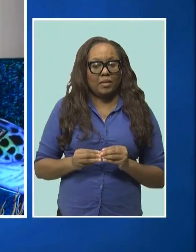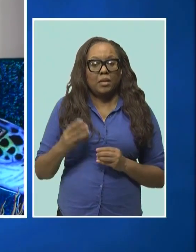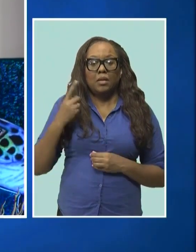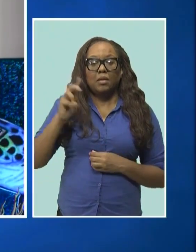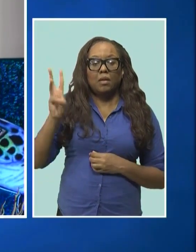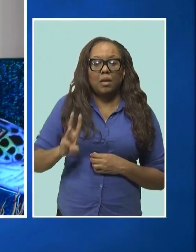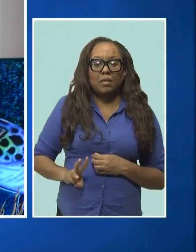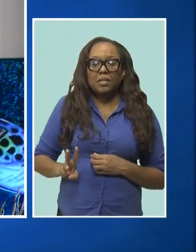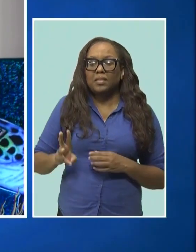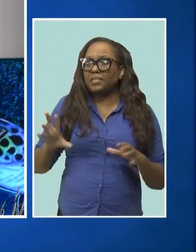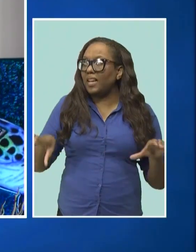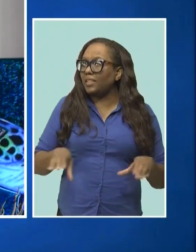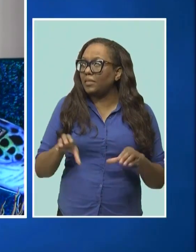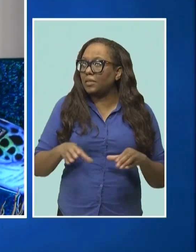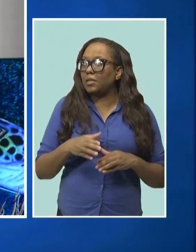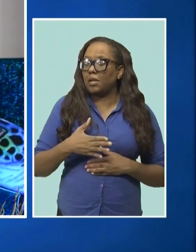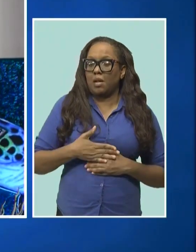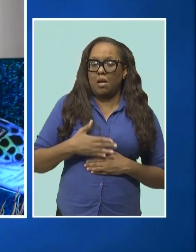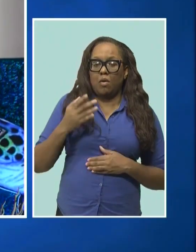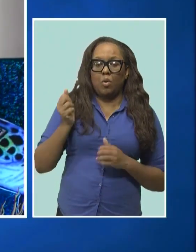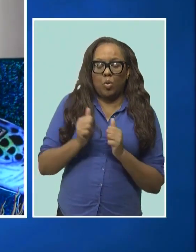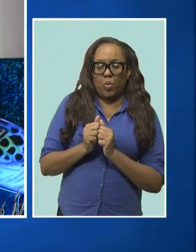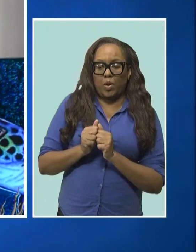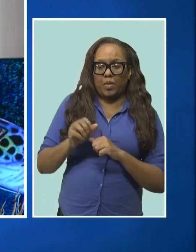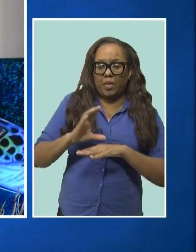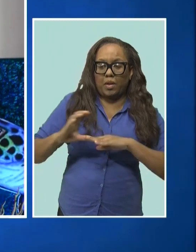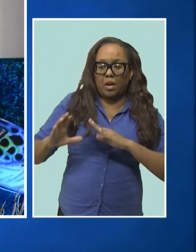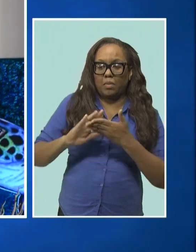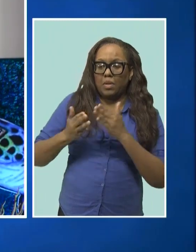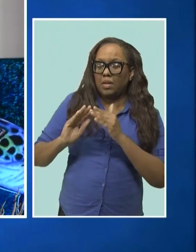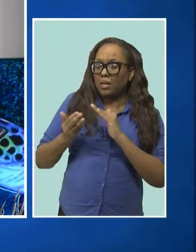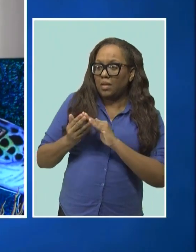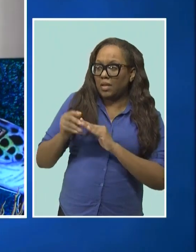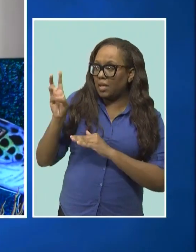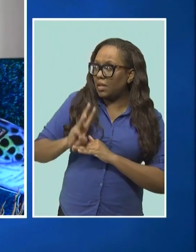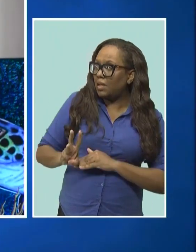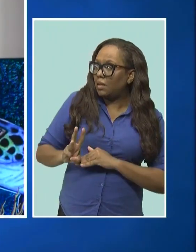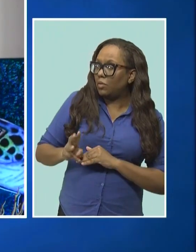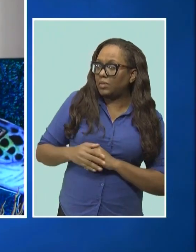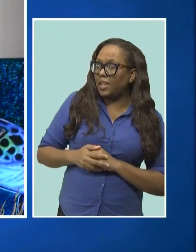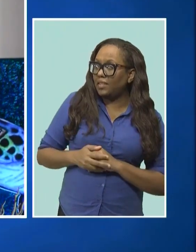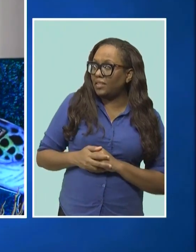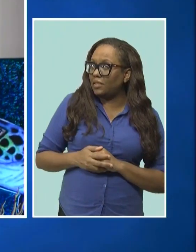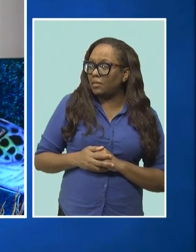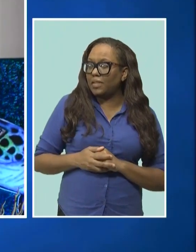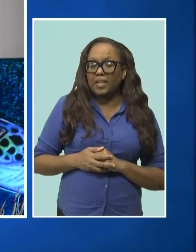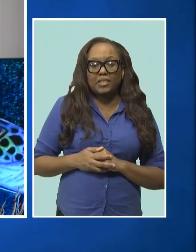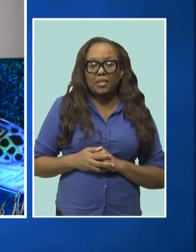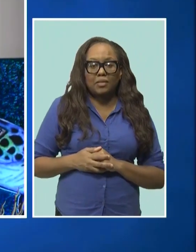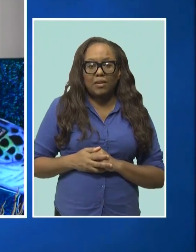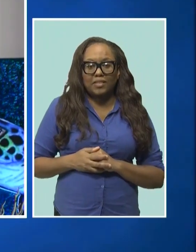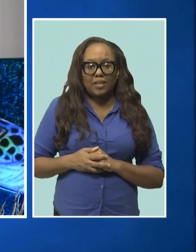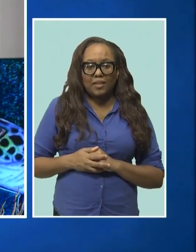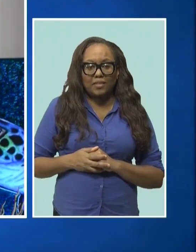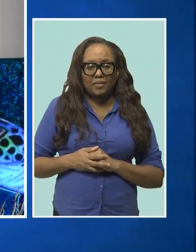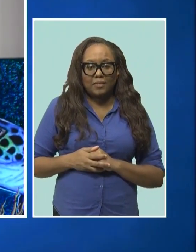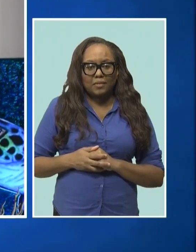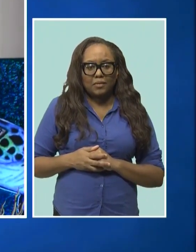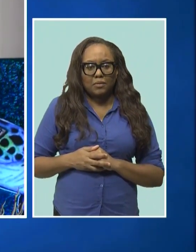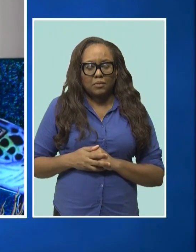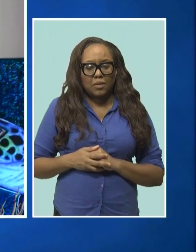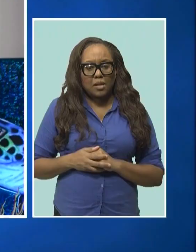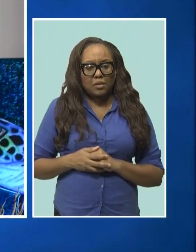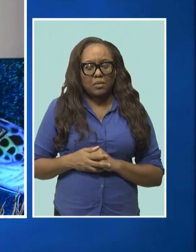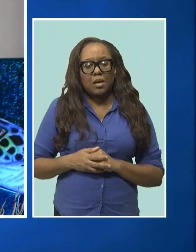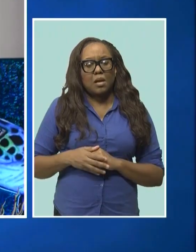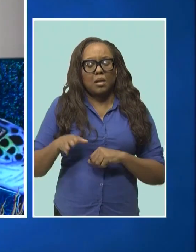in partnership with the Caribbean Community Climate Change Centre, which is scheduled to take place from October 18th to the 20th.